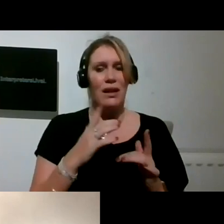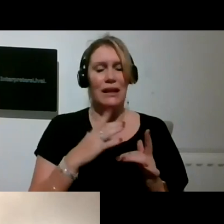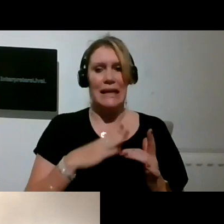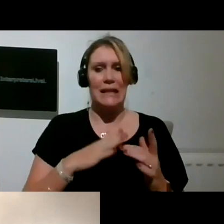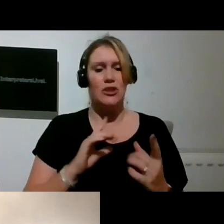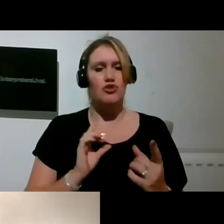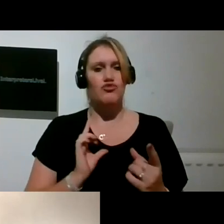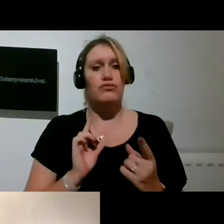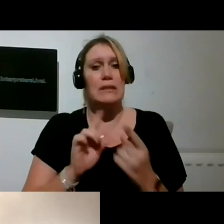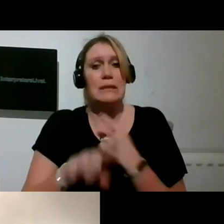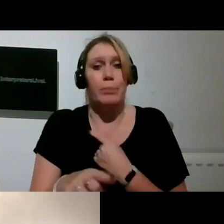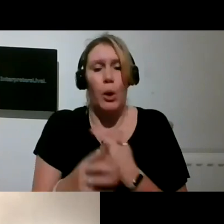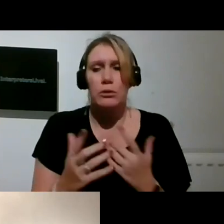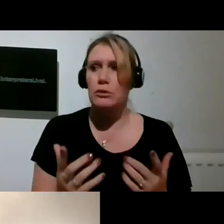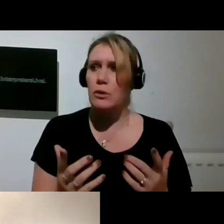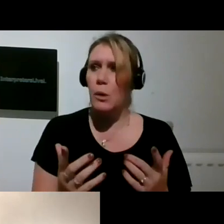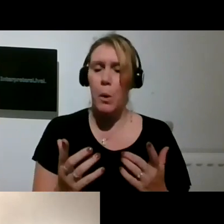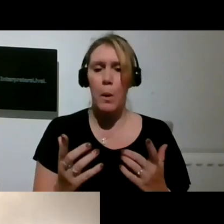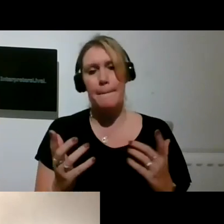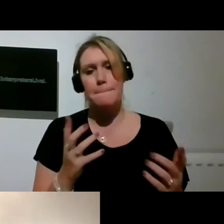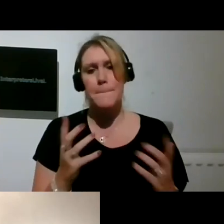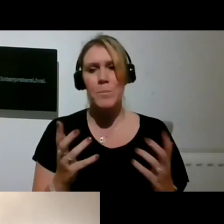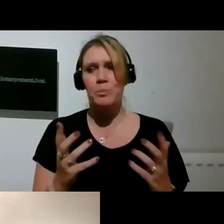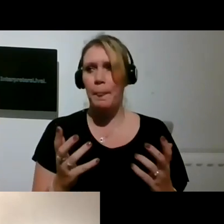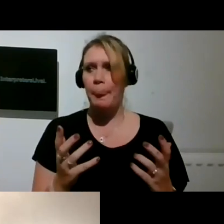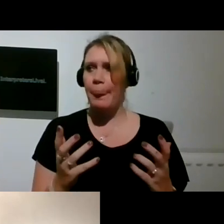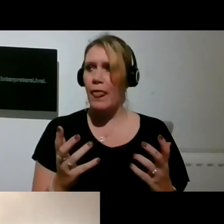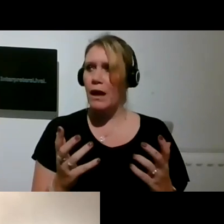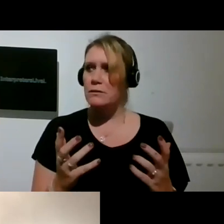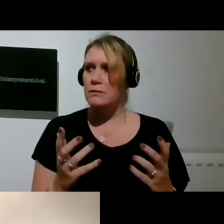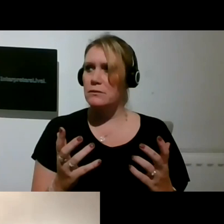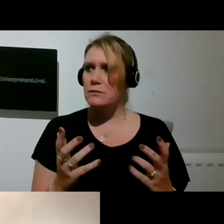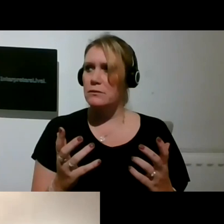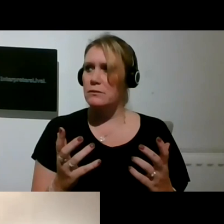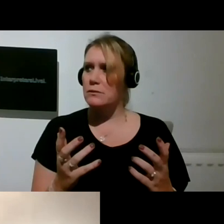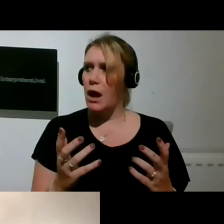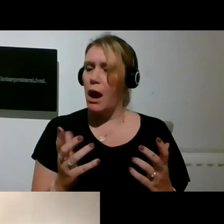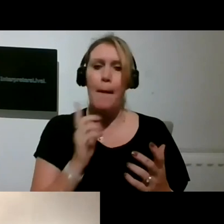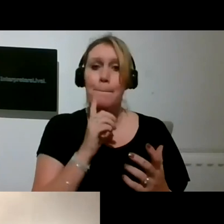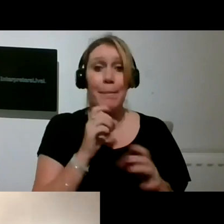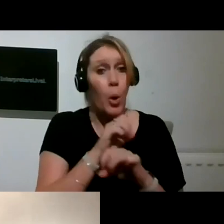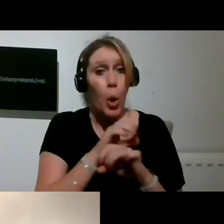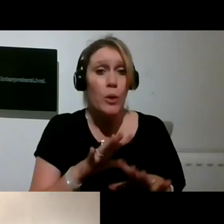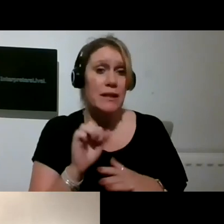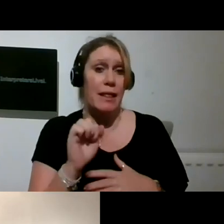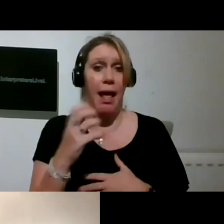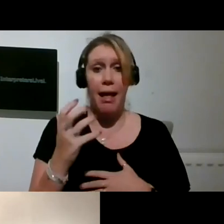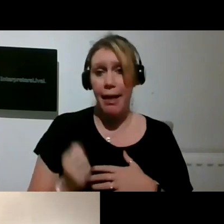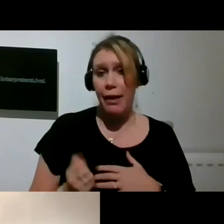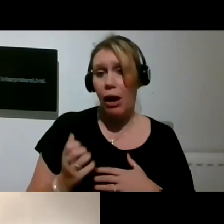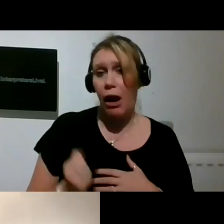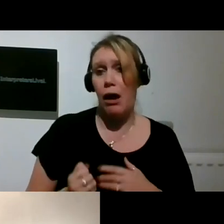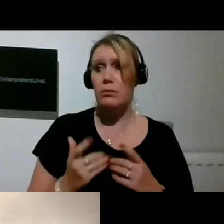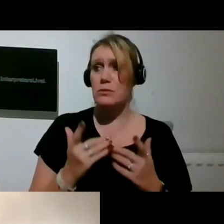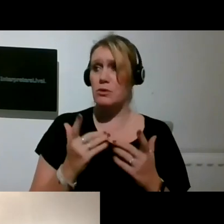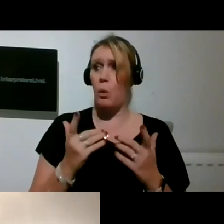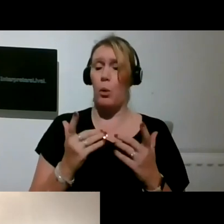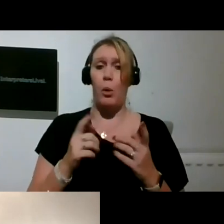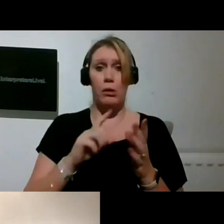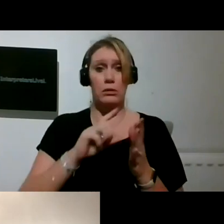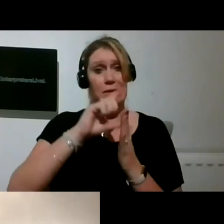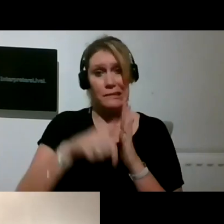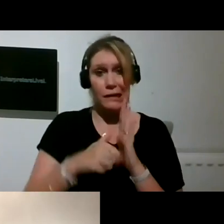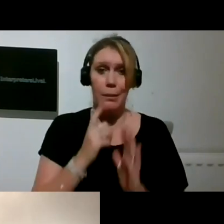to, you know, people suddenly losing their incomes and disabled people suddenly finding